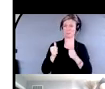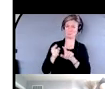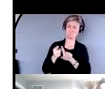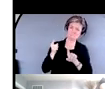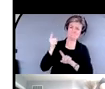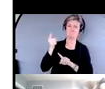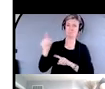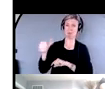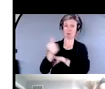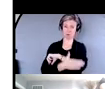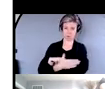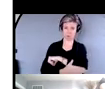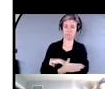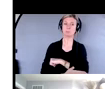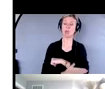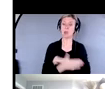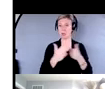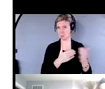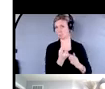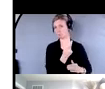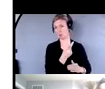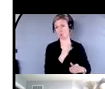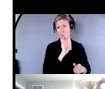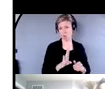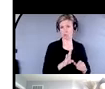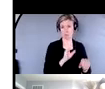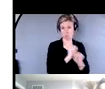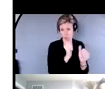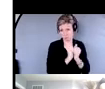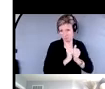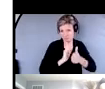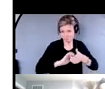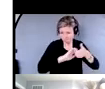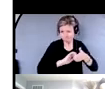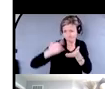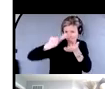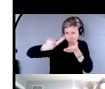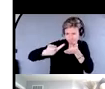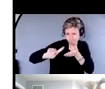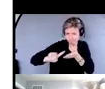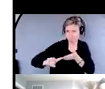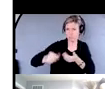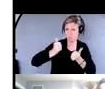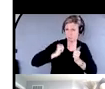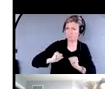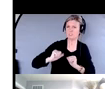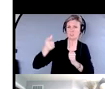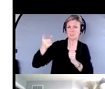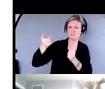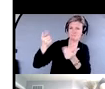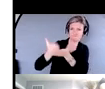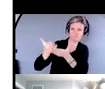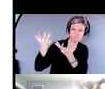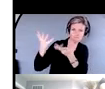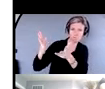bring those those fraudsters down. So they don't other older adults and individuals don't become victims of